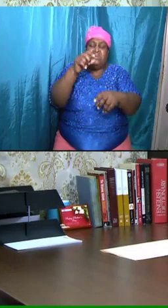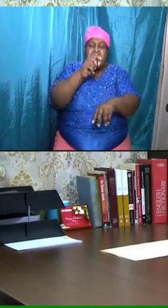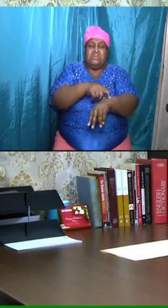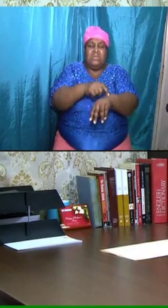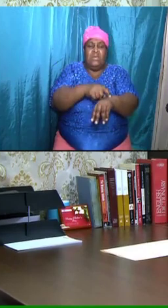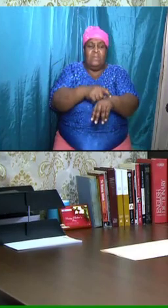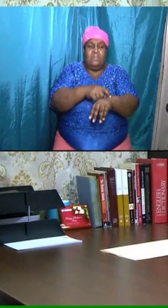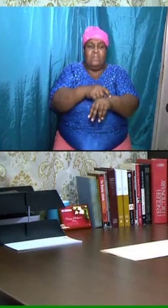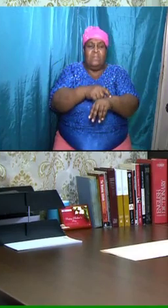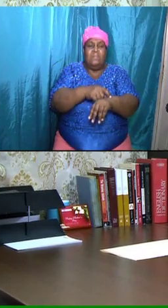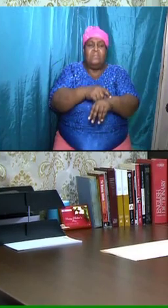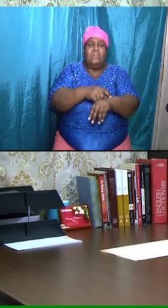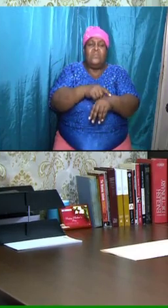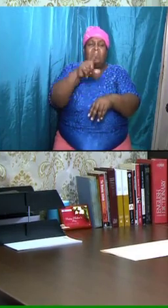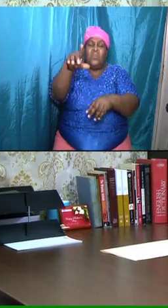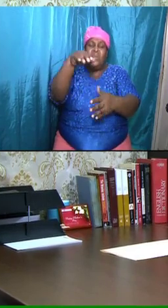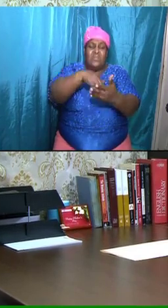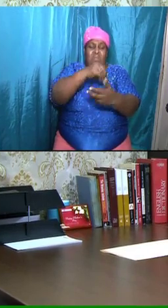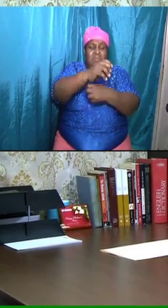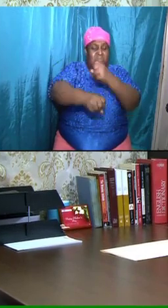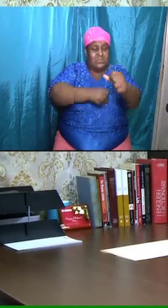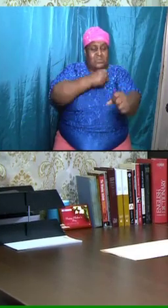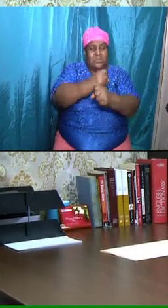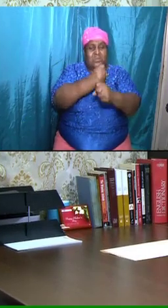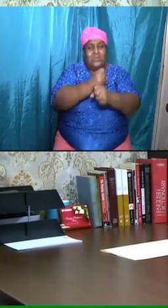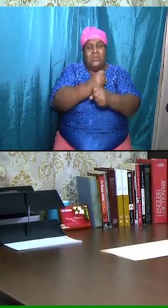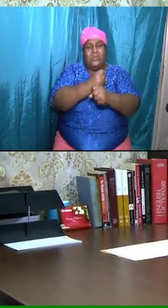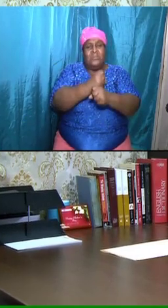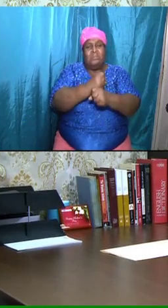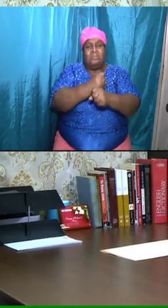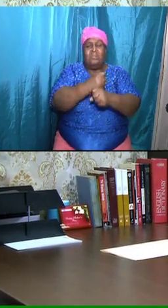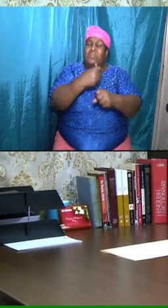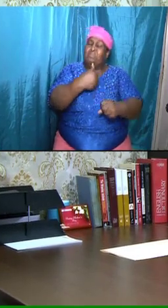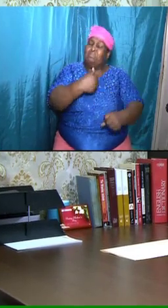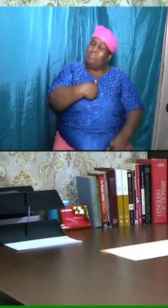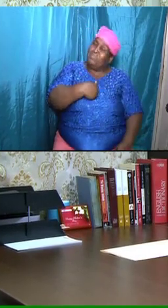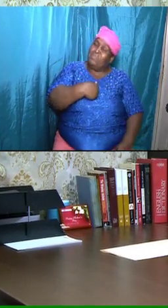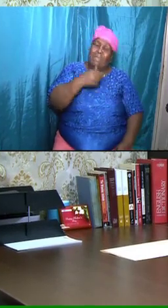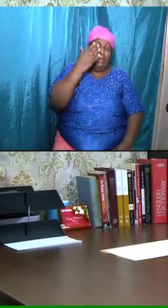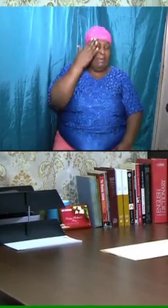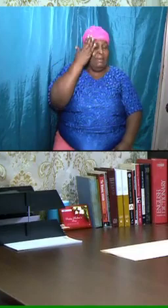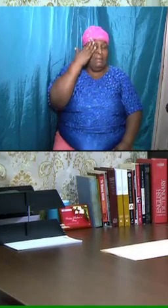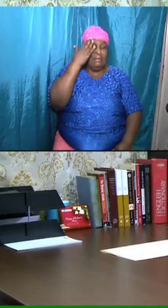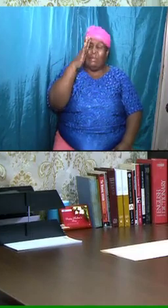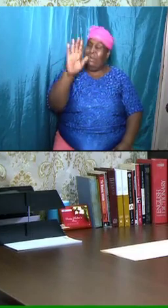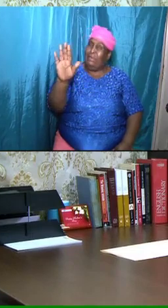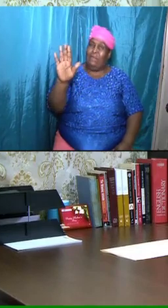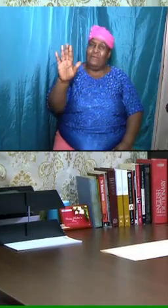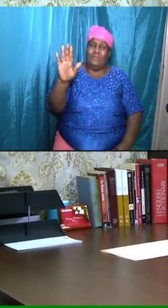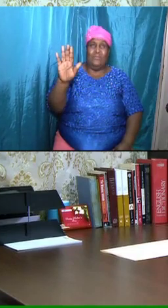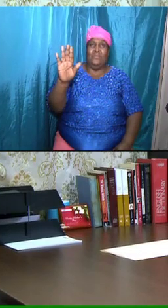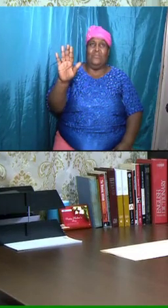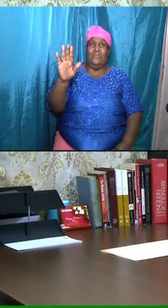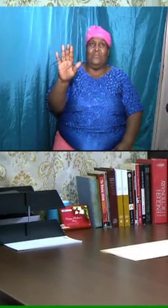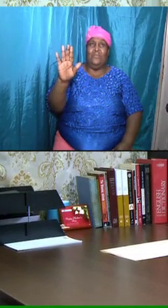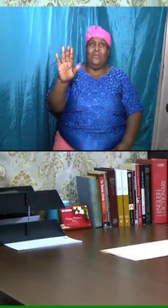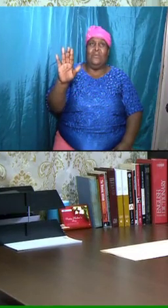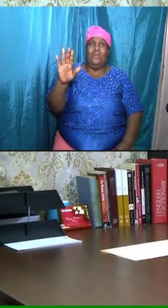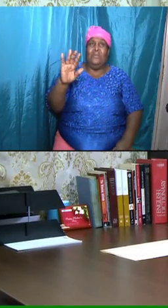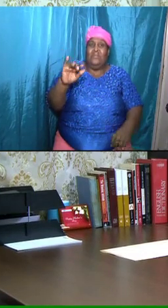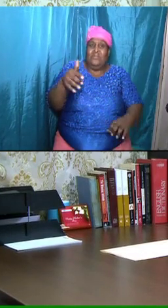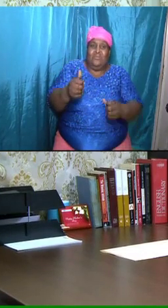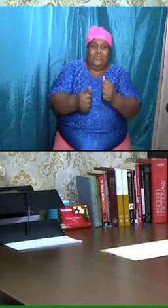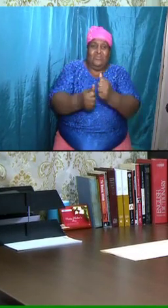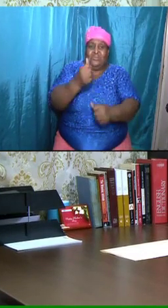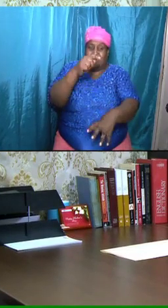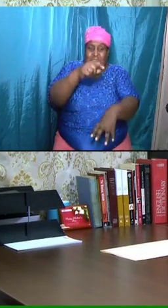and go through the millennium. Tell me about it. Because I never knew before now that there was such a thing that